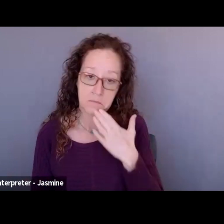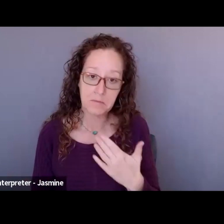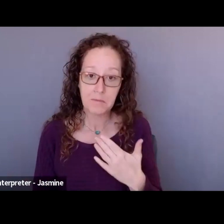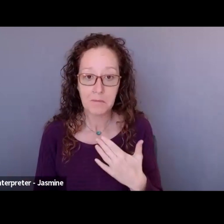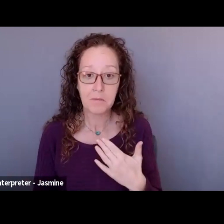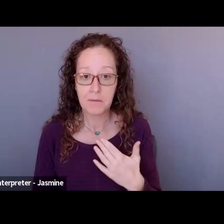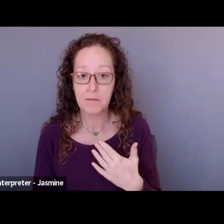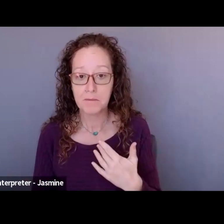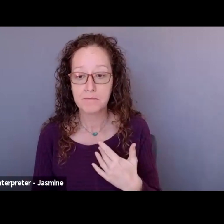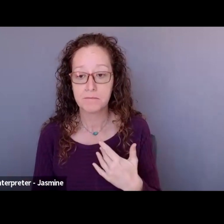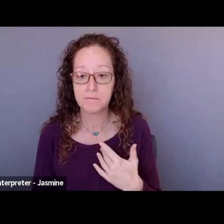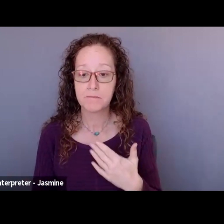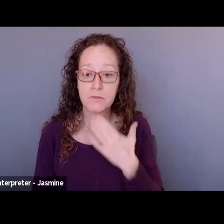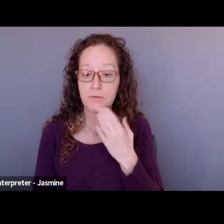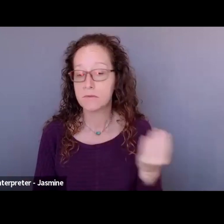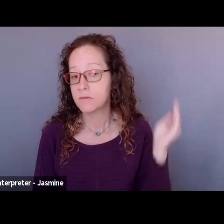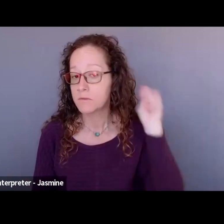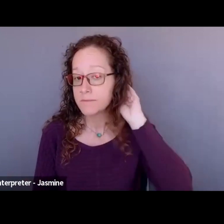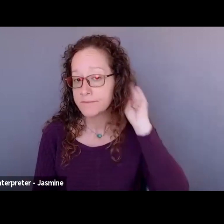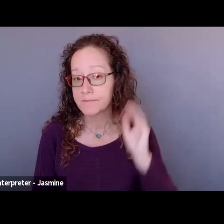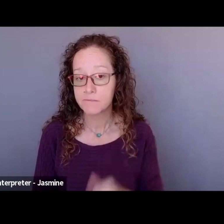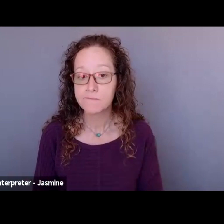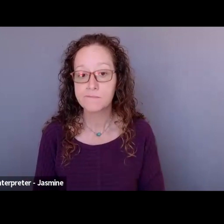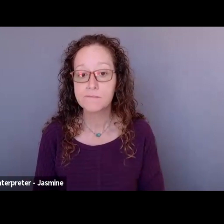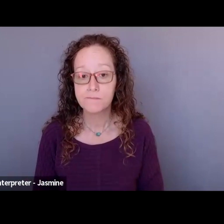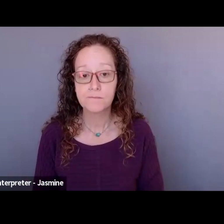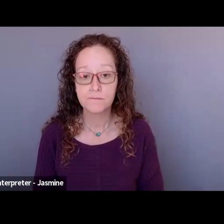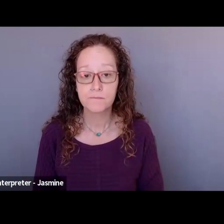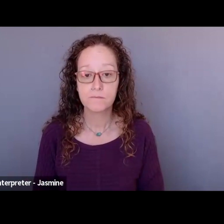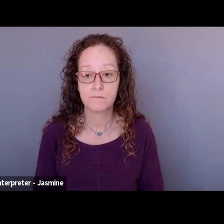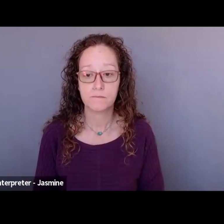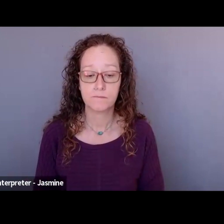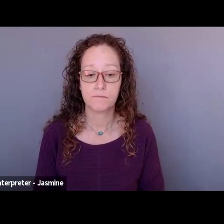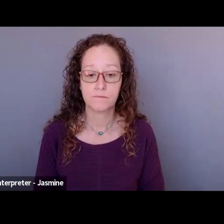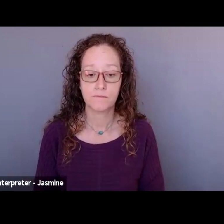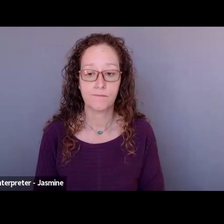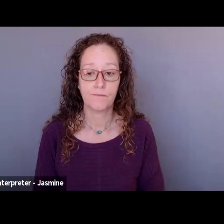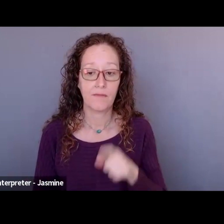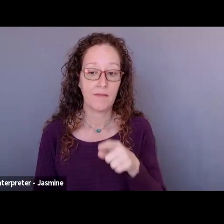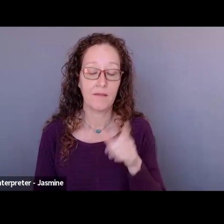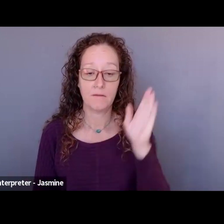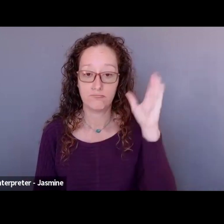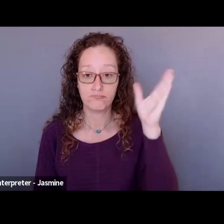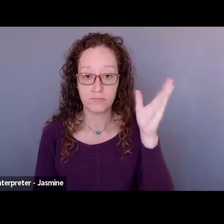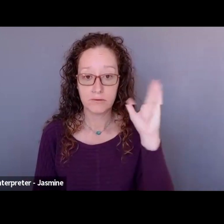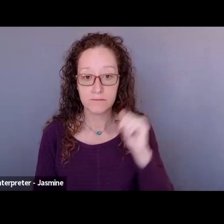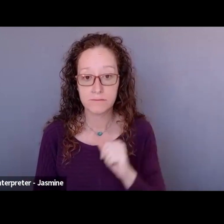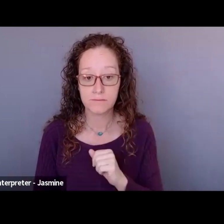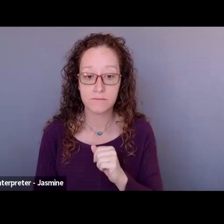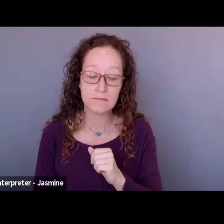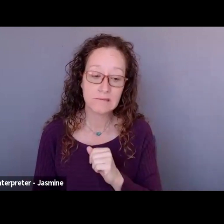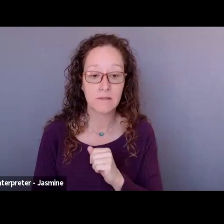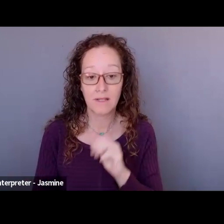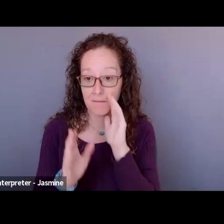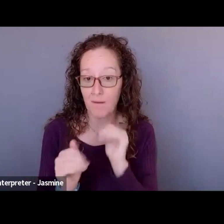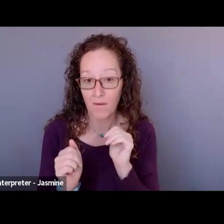that's good to know. So this webinar will, I hope, bring